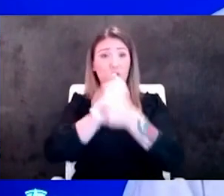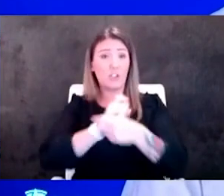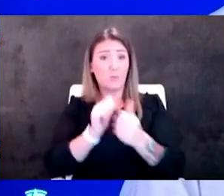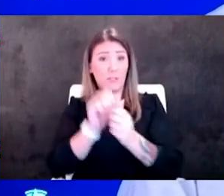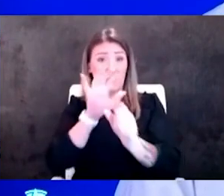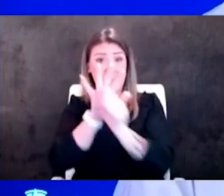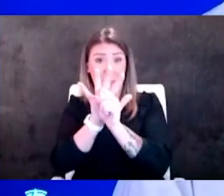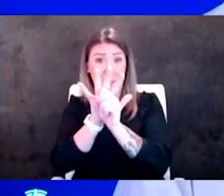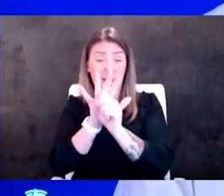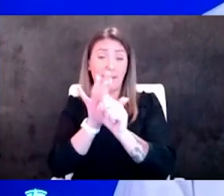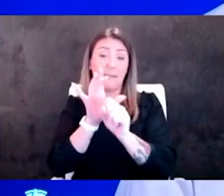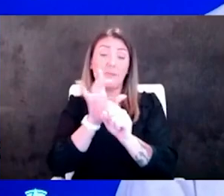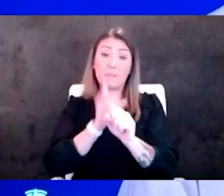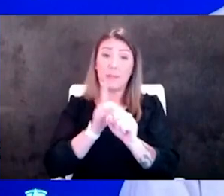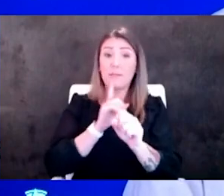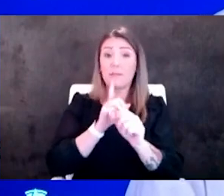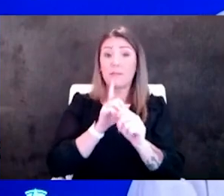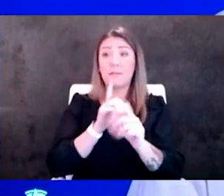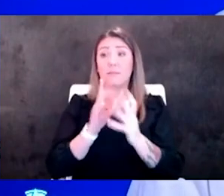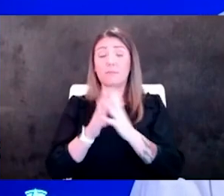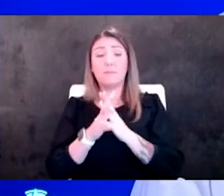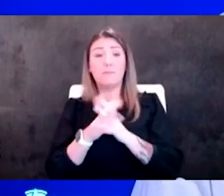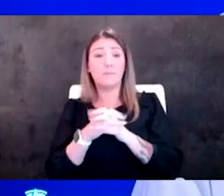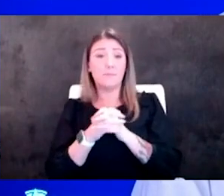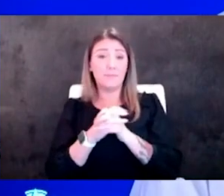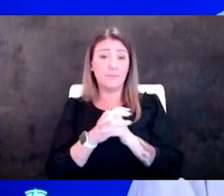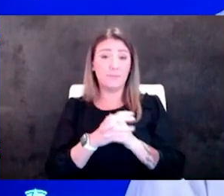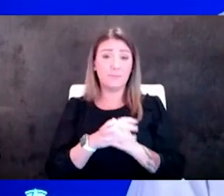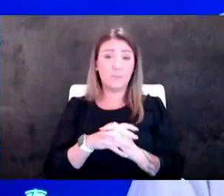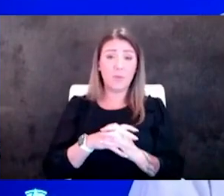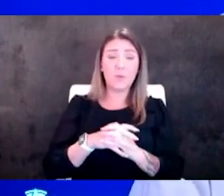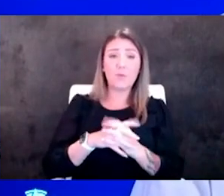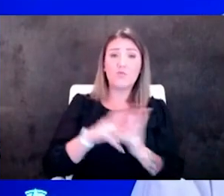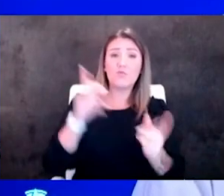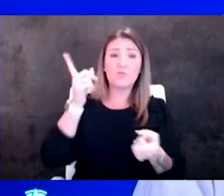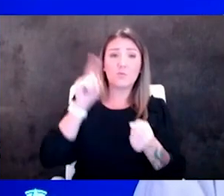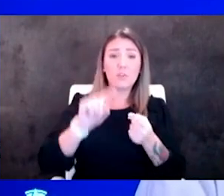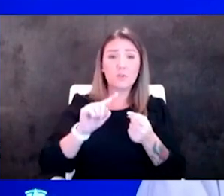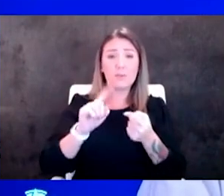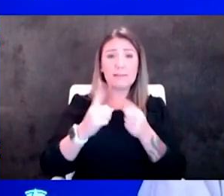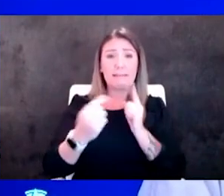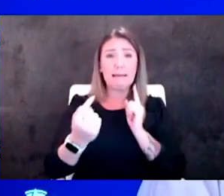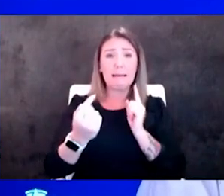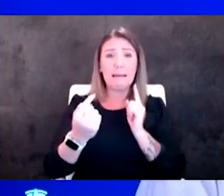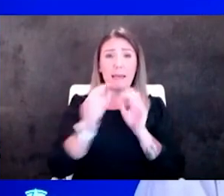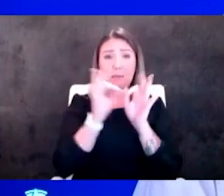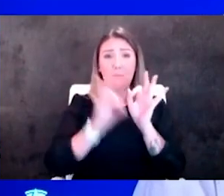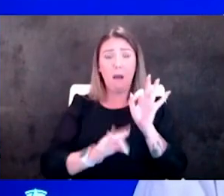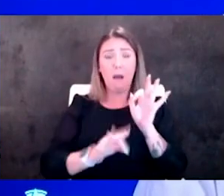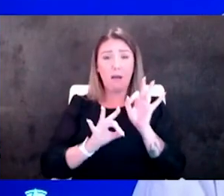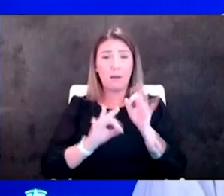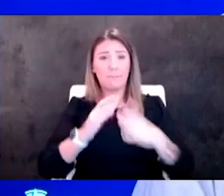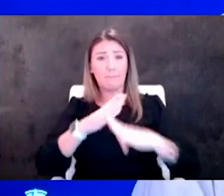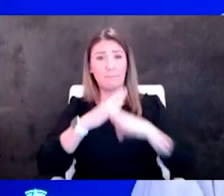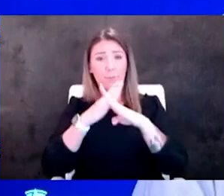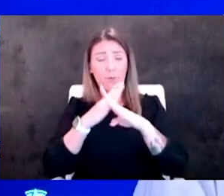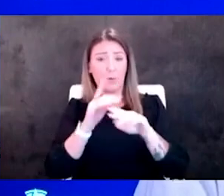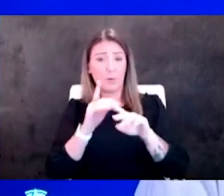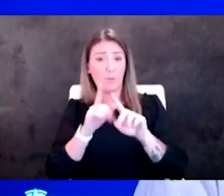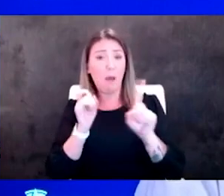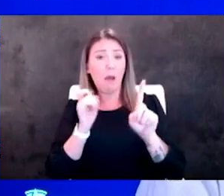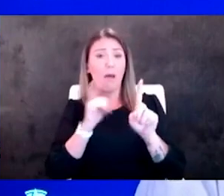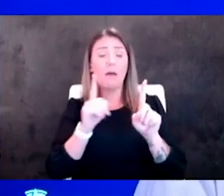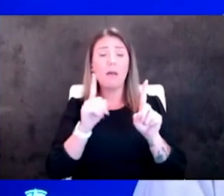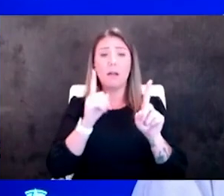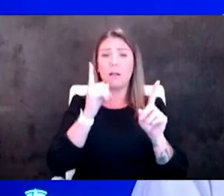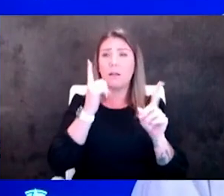really confer then reduced antibody immunity but i think you know i think there are those still